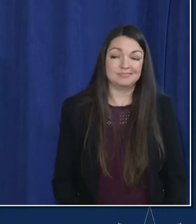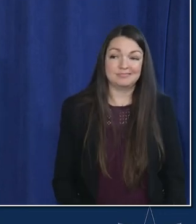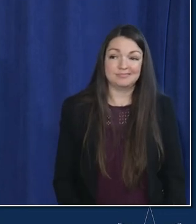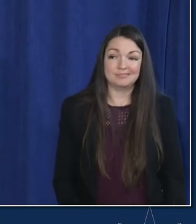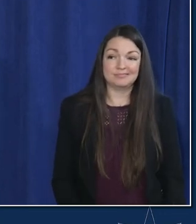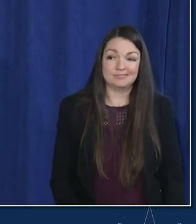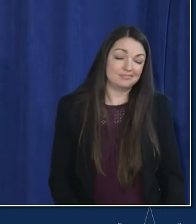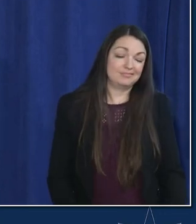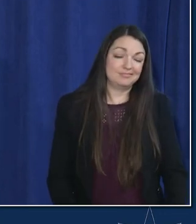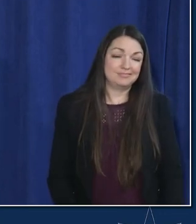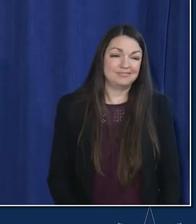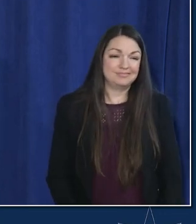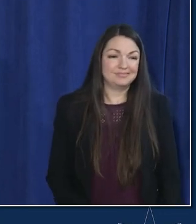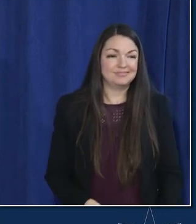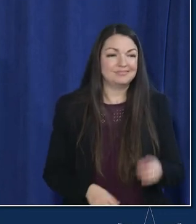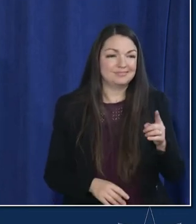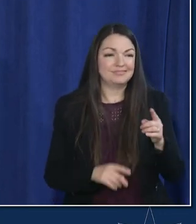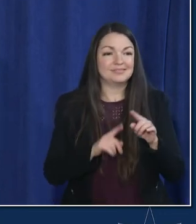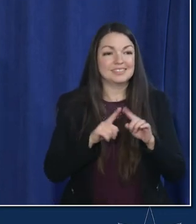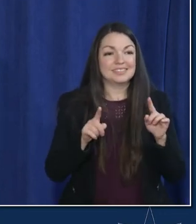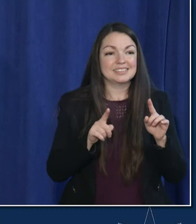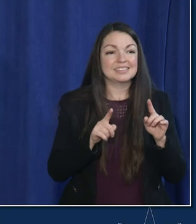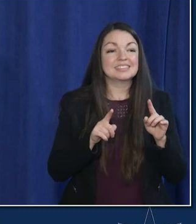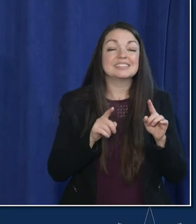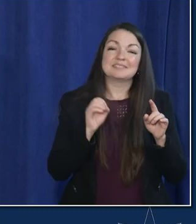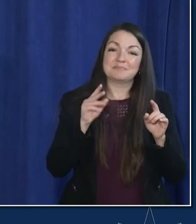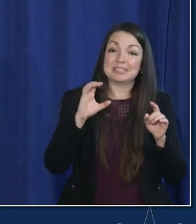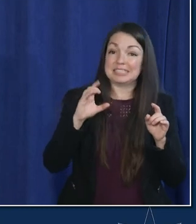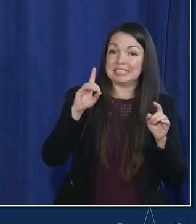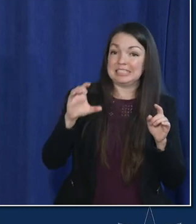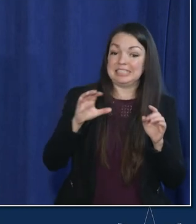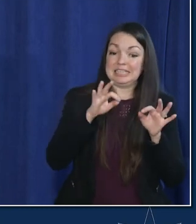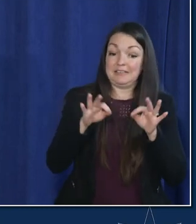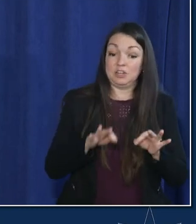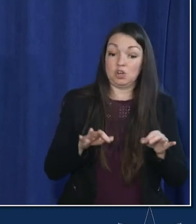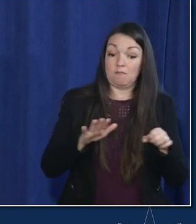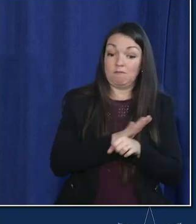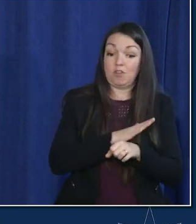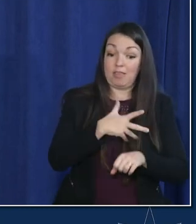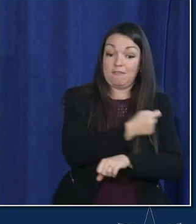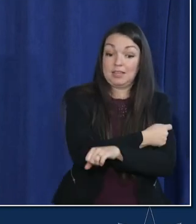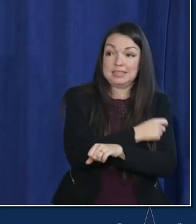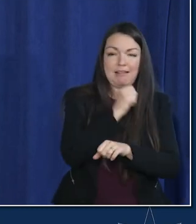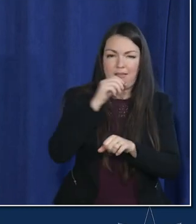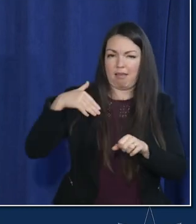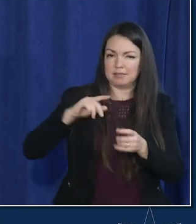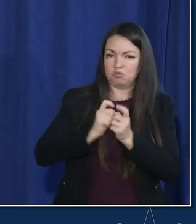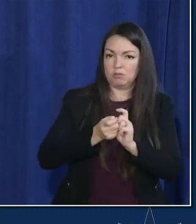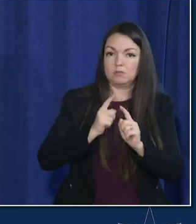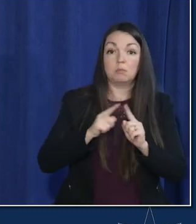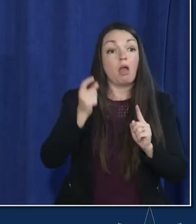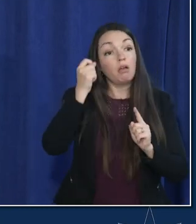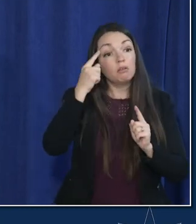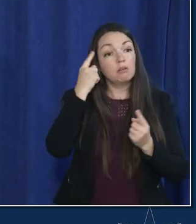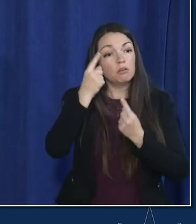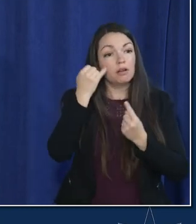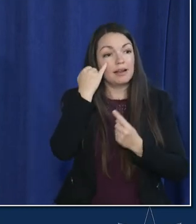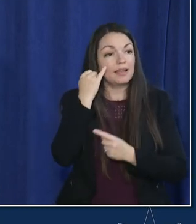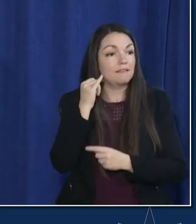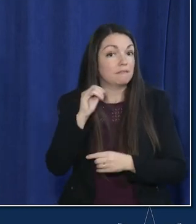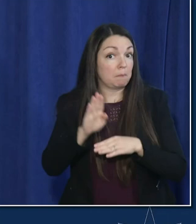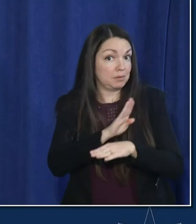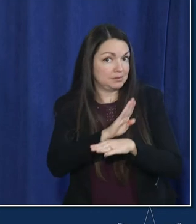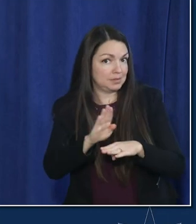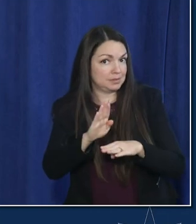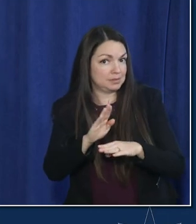it's not nearly as esoteric as the other ones the cdc's definition of fully vaccinated hasn't changed right um but should businesses that